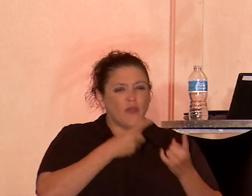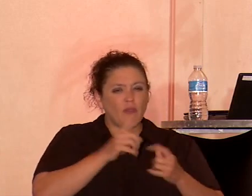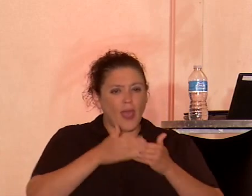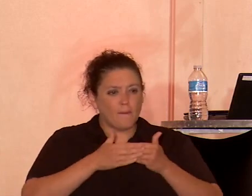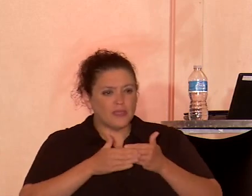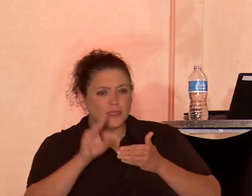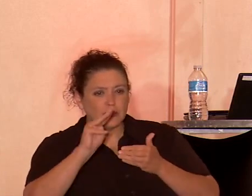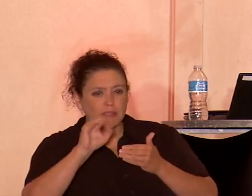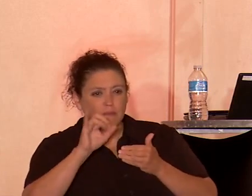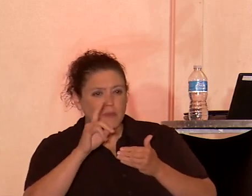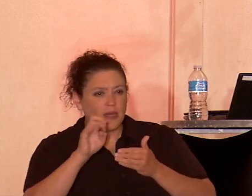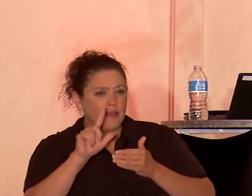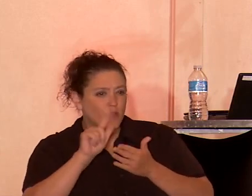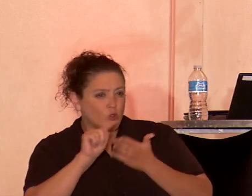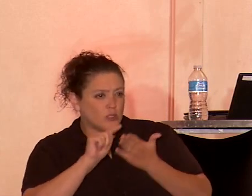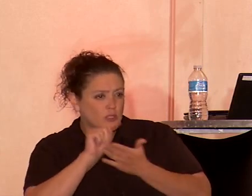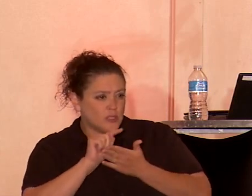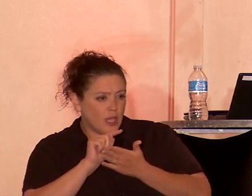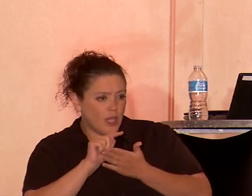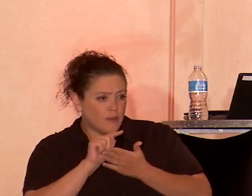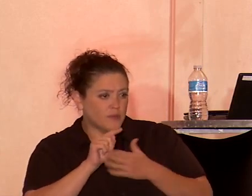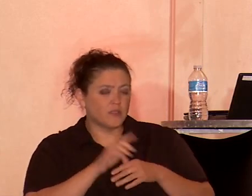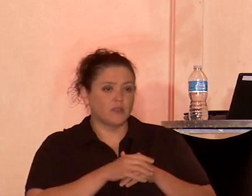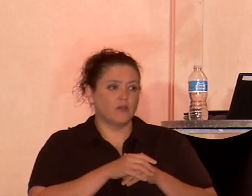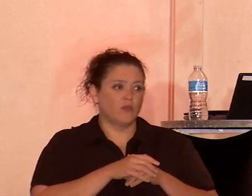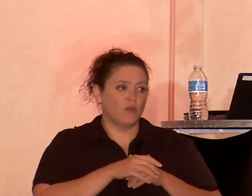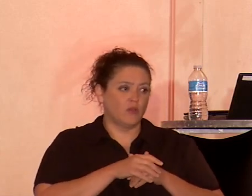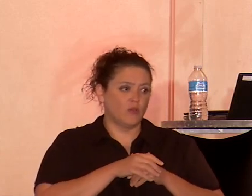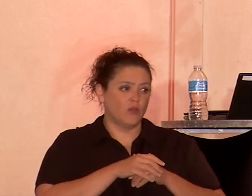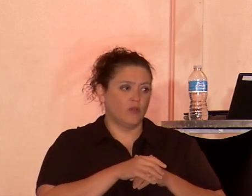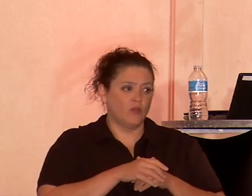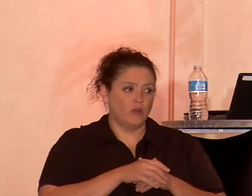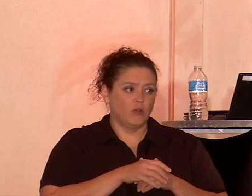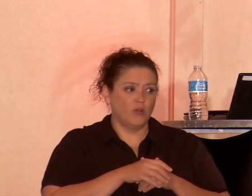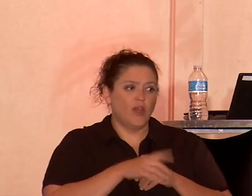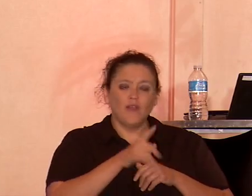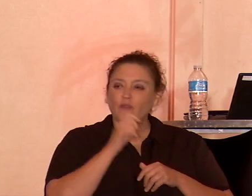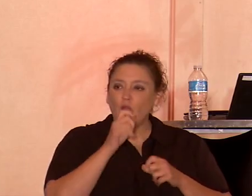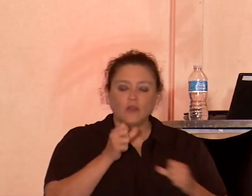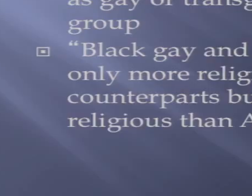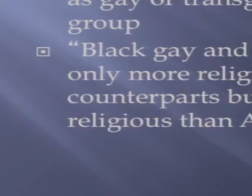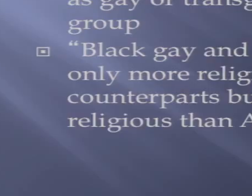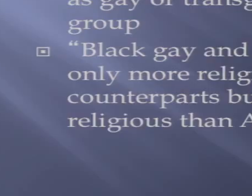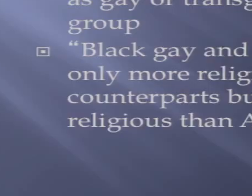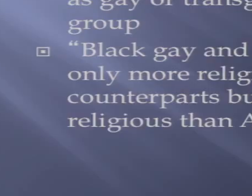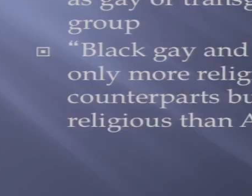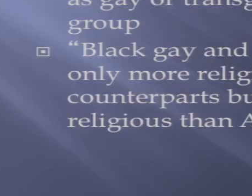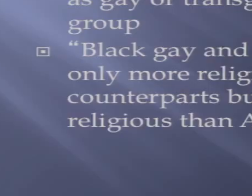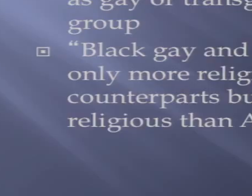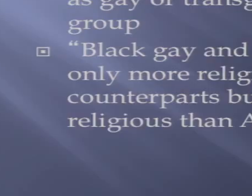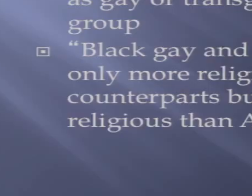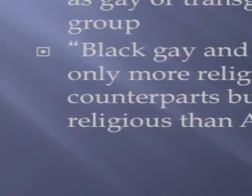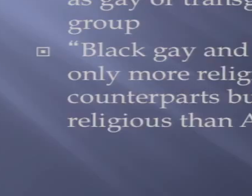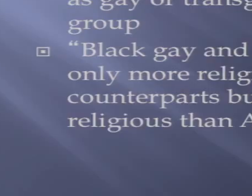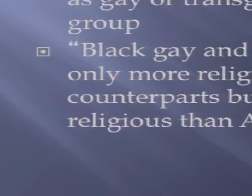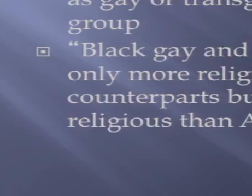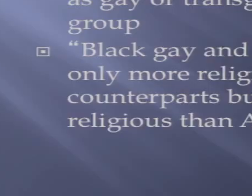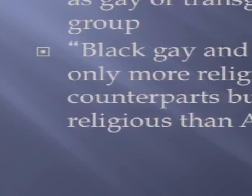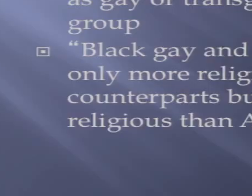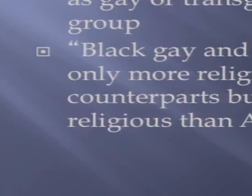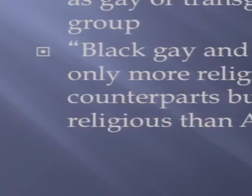this fact, there are not droves of women of color who are leaving organized religion.